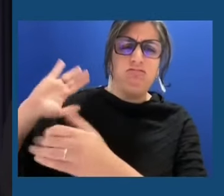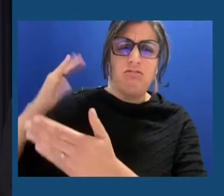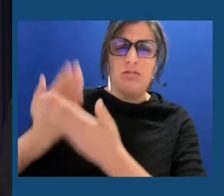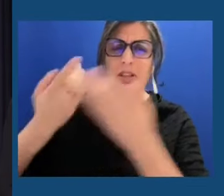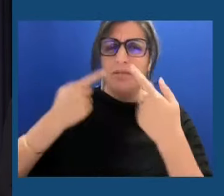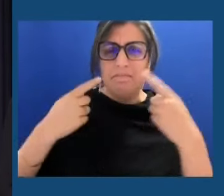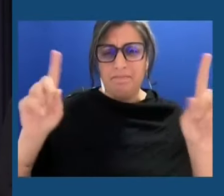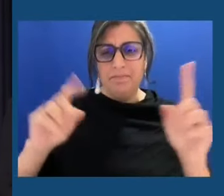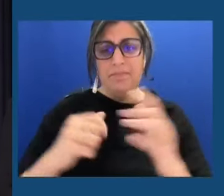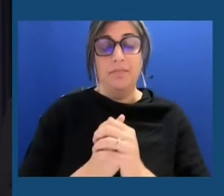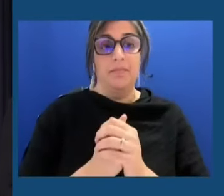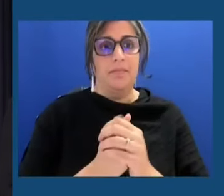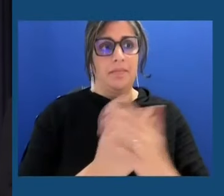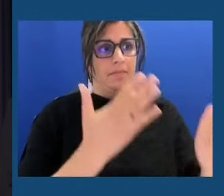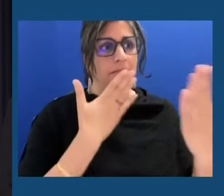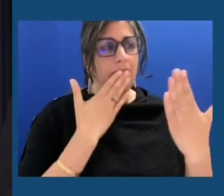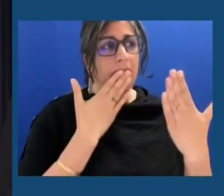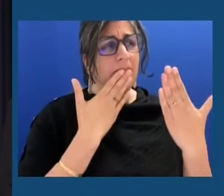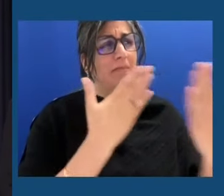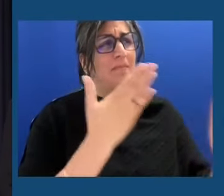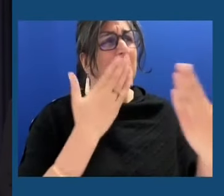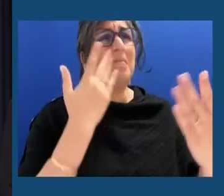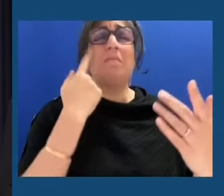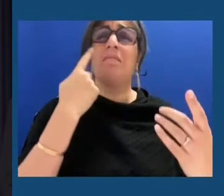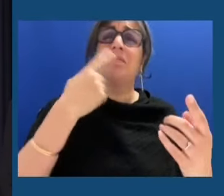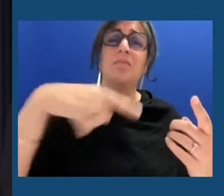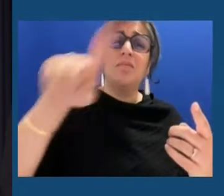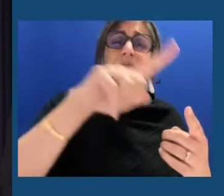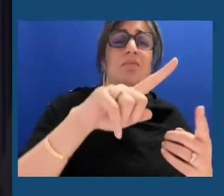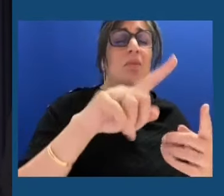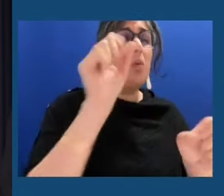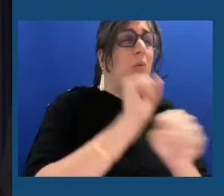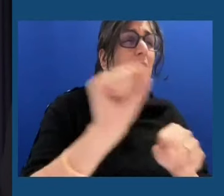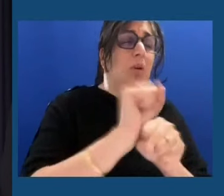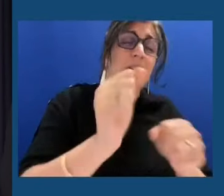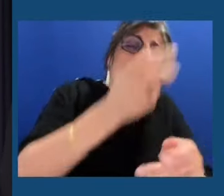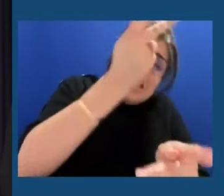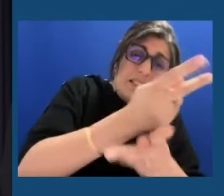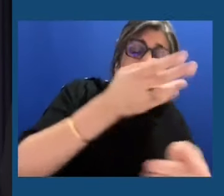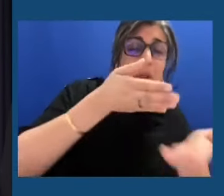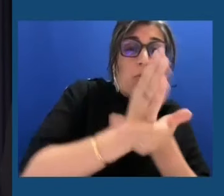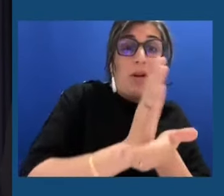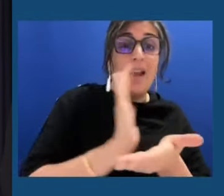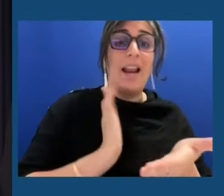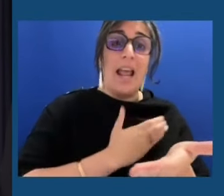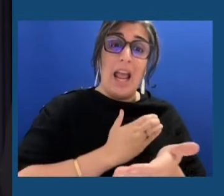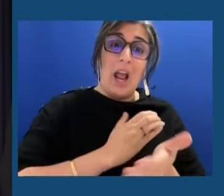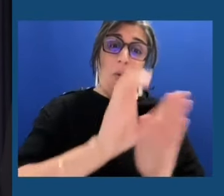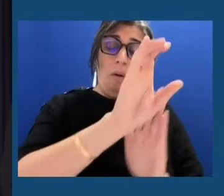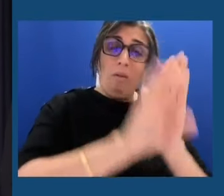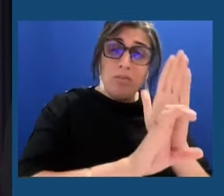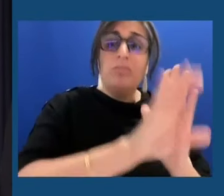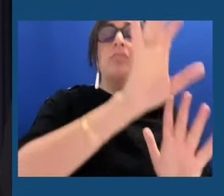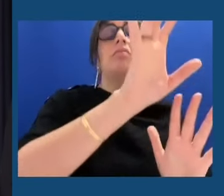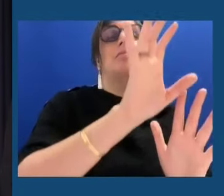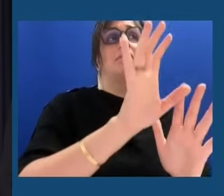worked so hard to enshrine that right in our Constitution and protected generations to come.